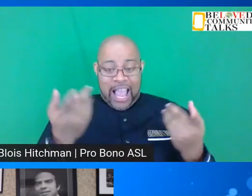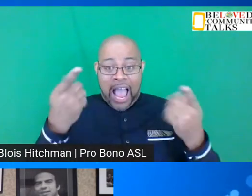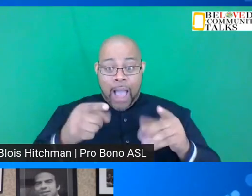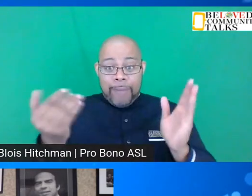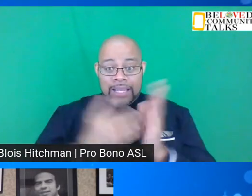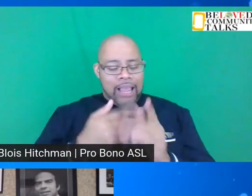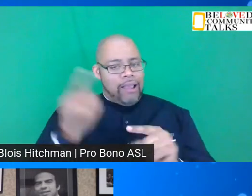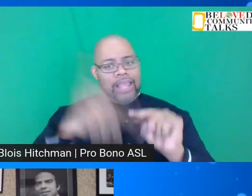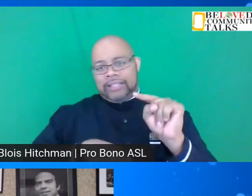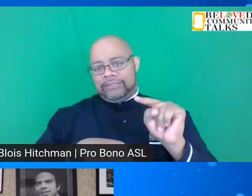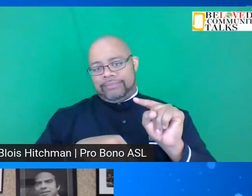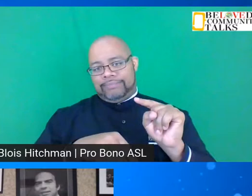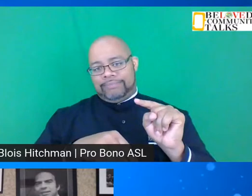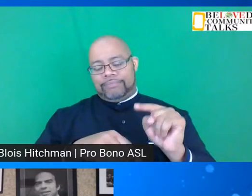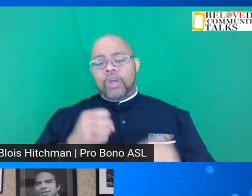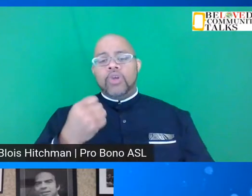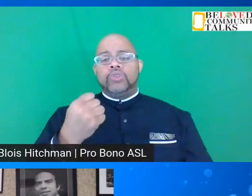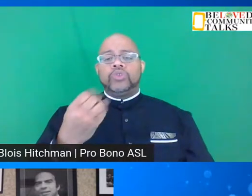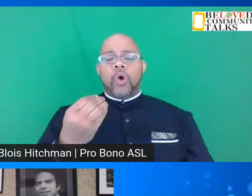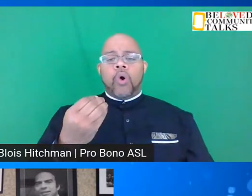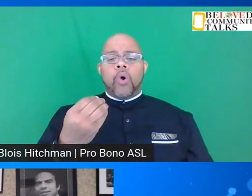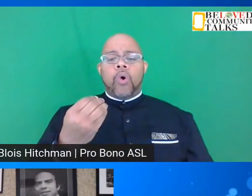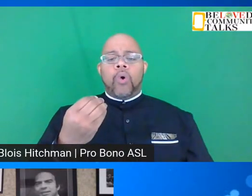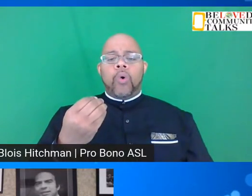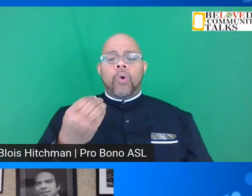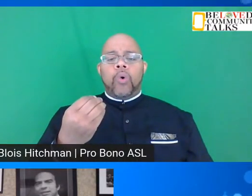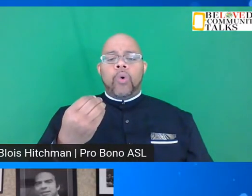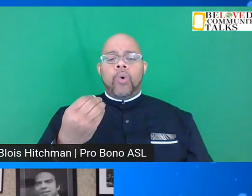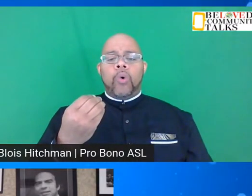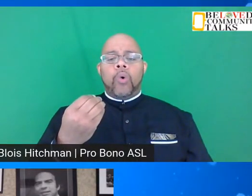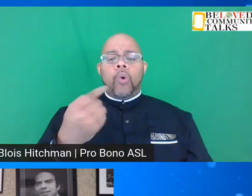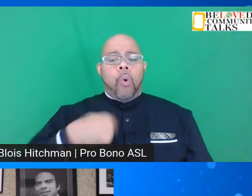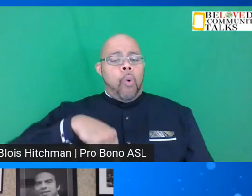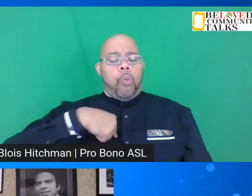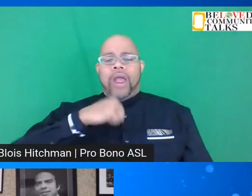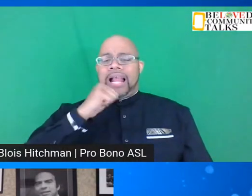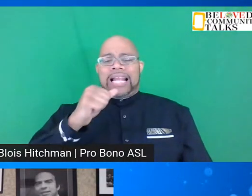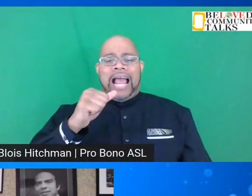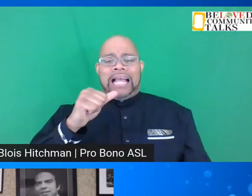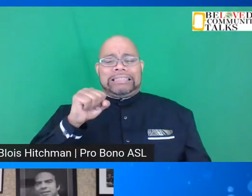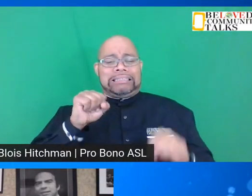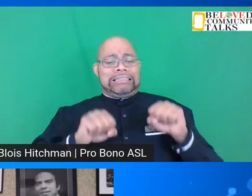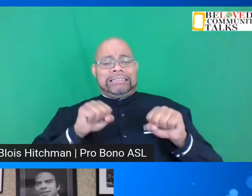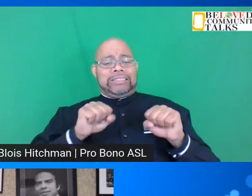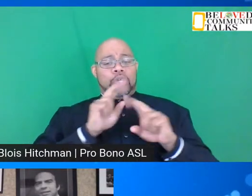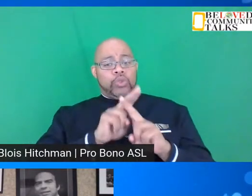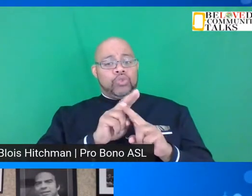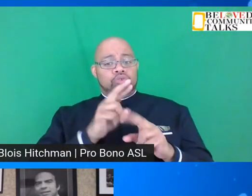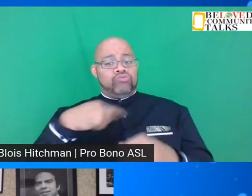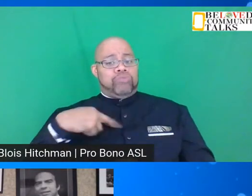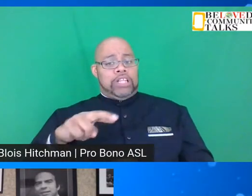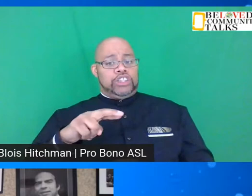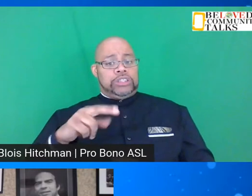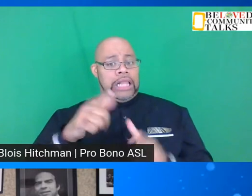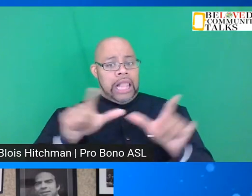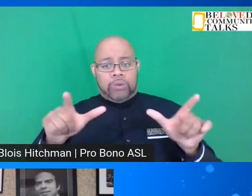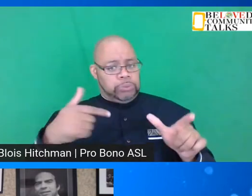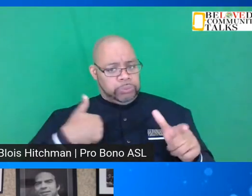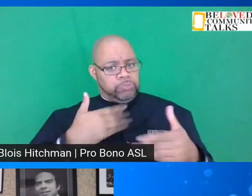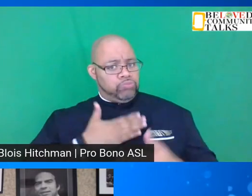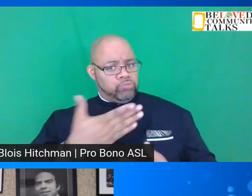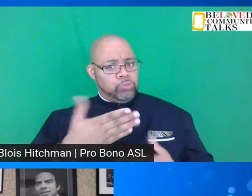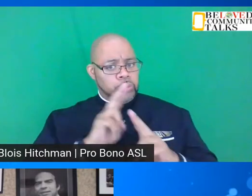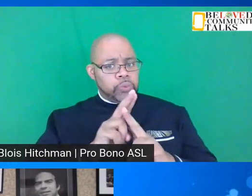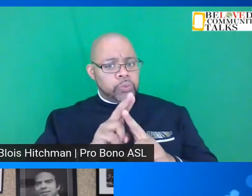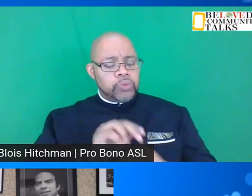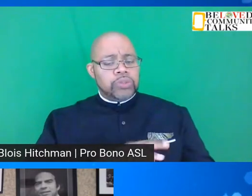And I think that we were not reluctant to use religious language. And I